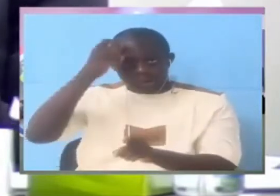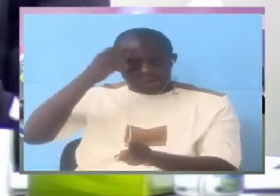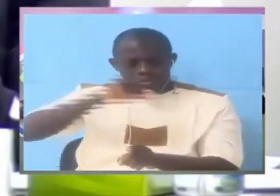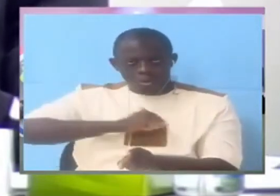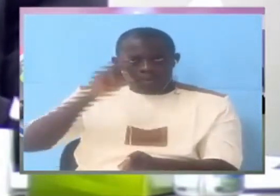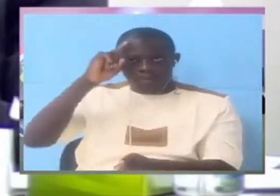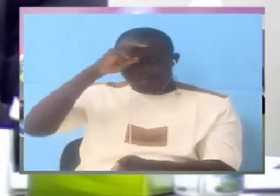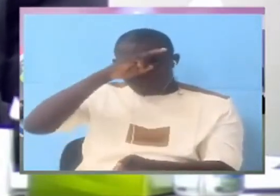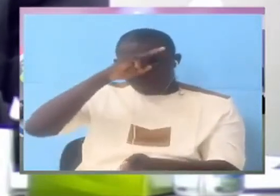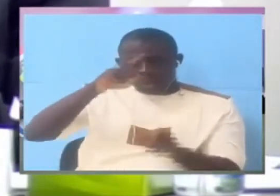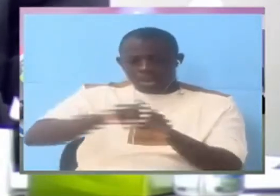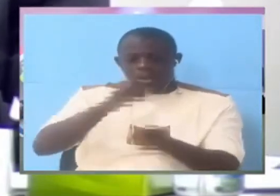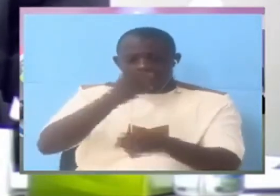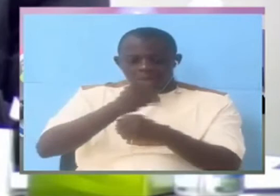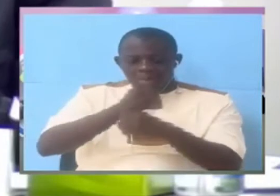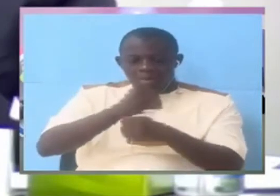and fabricate